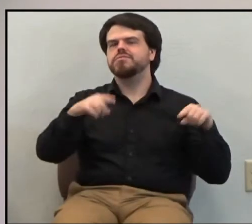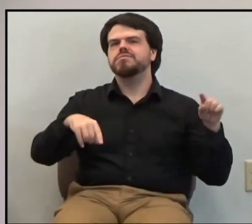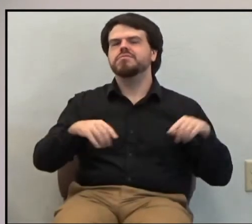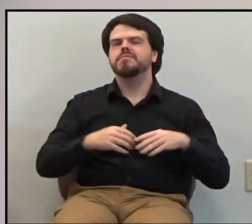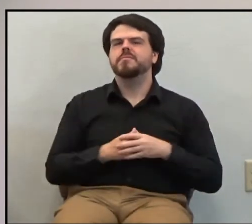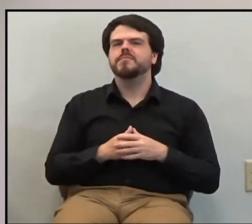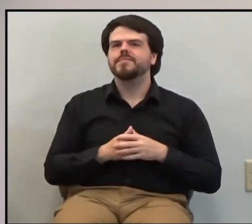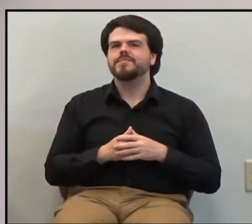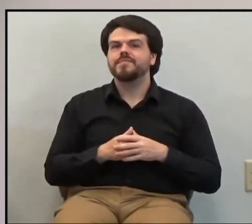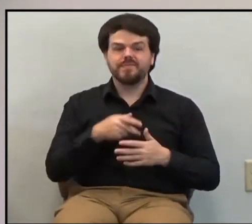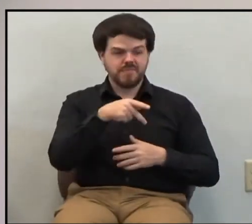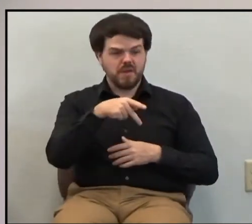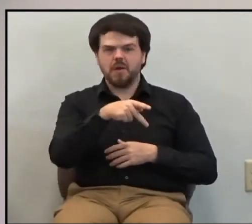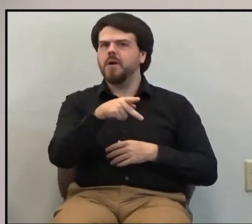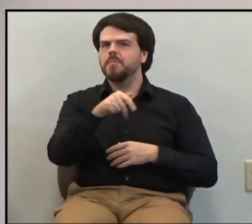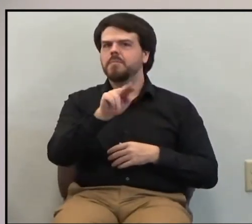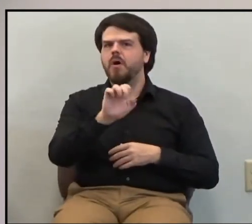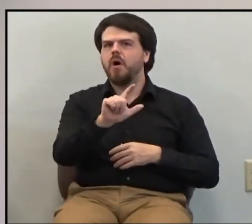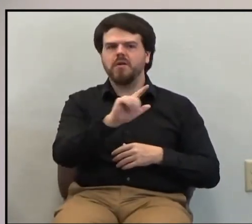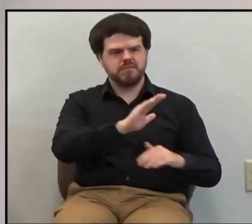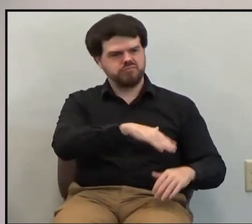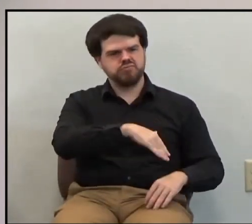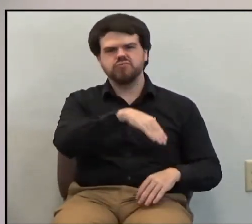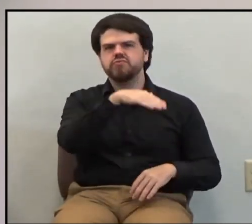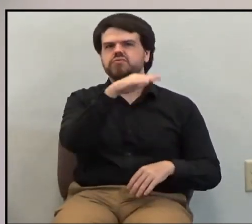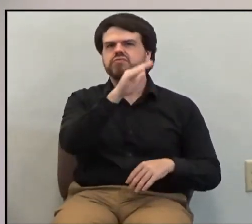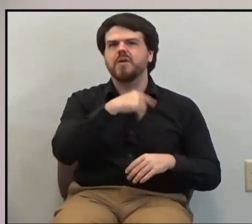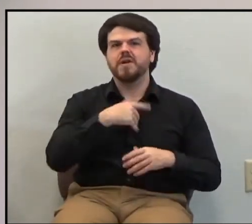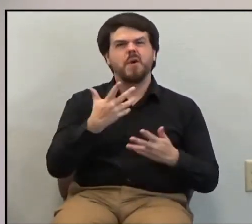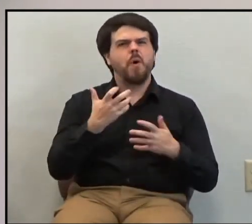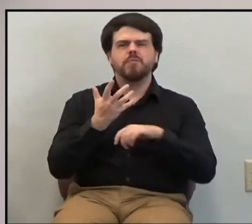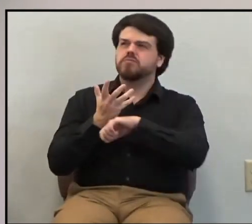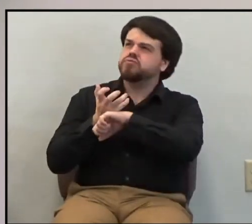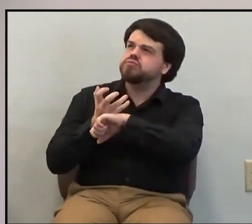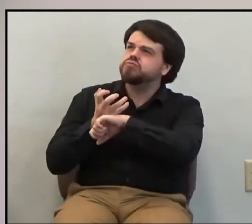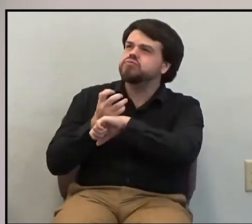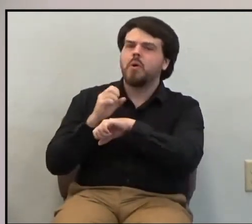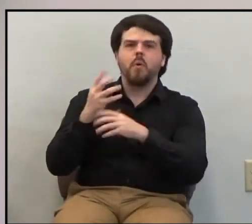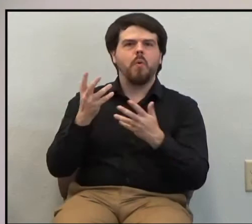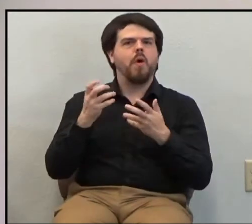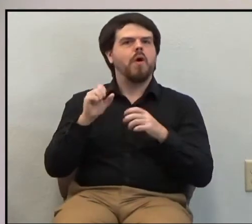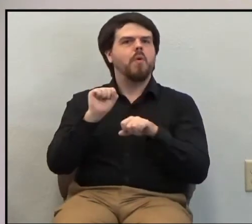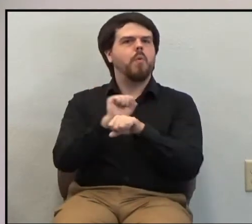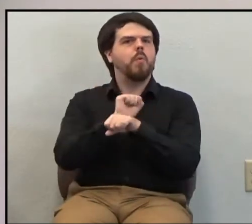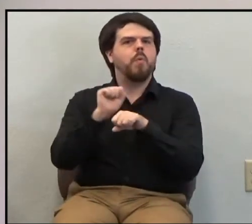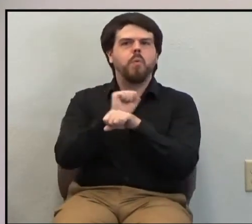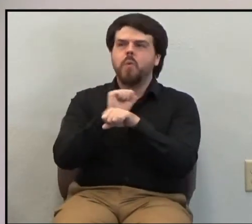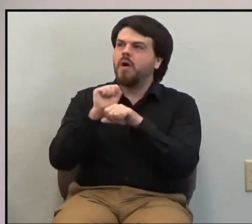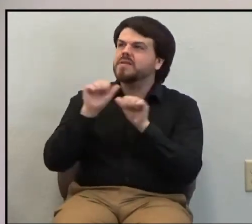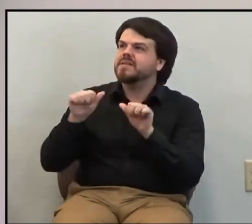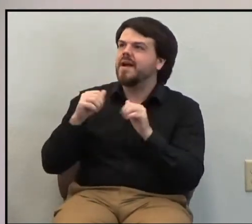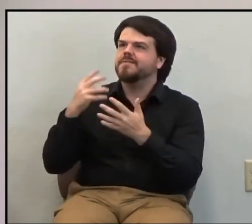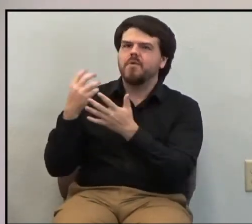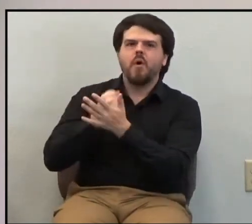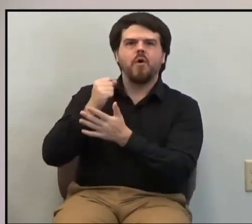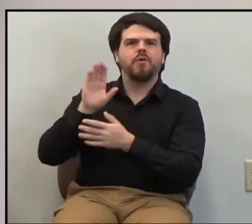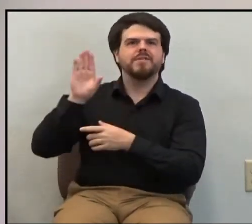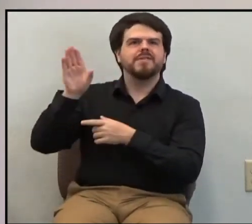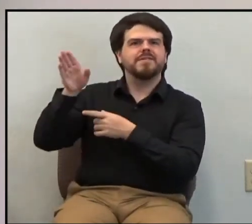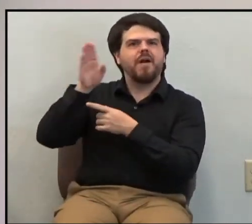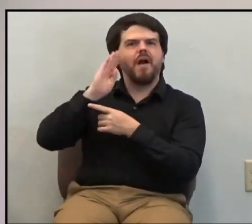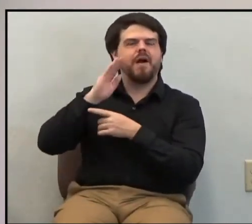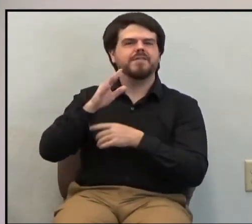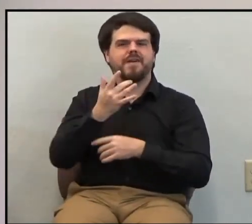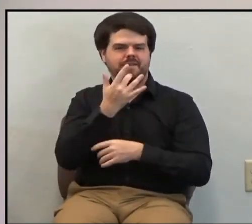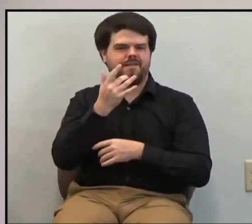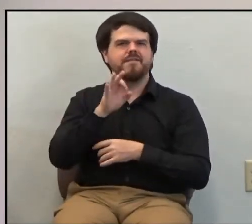Now, Paul had worked hard all his life to earn God's favor and to earn entrance into heaven, and he